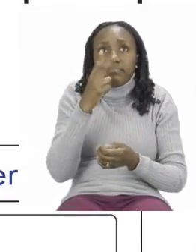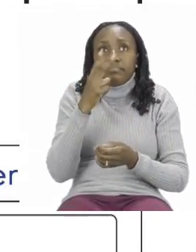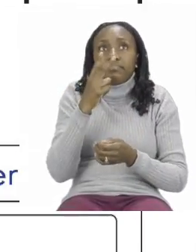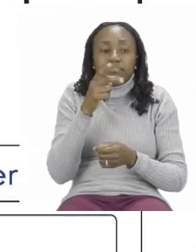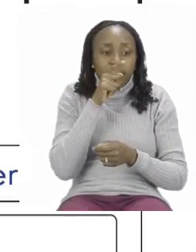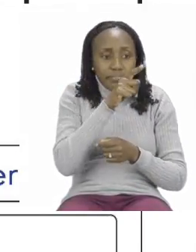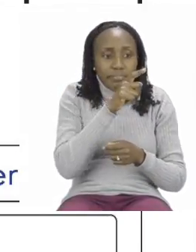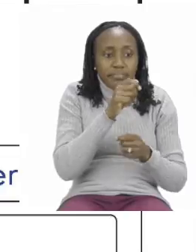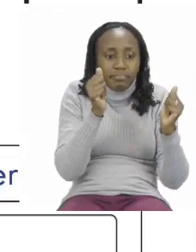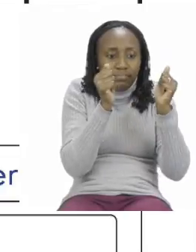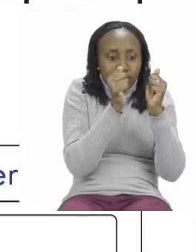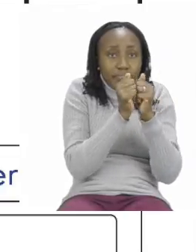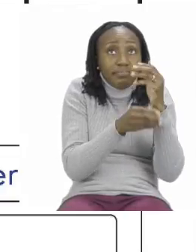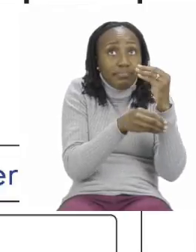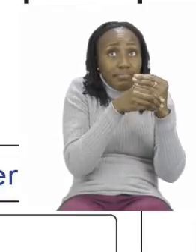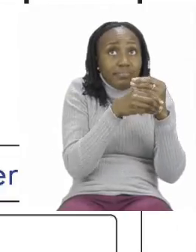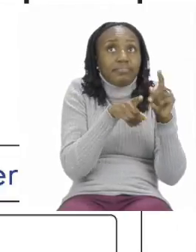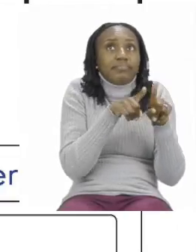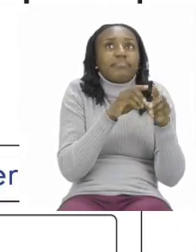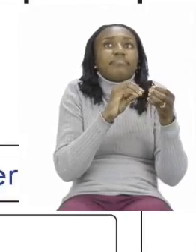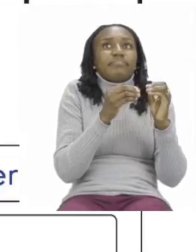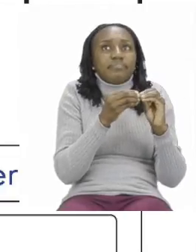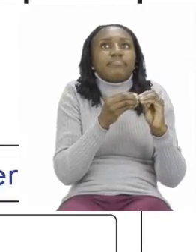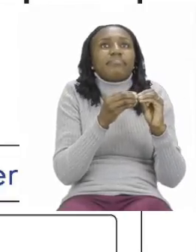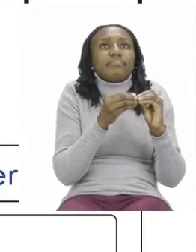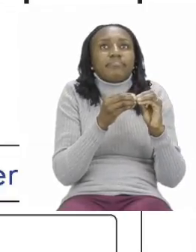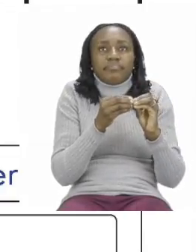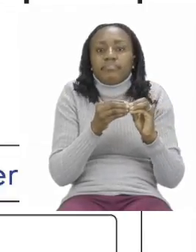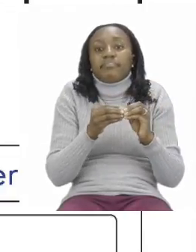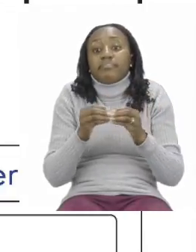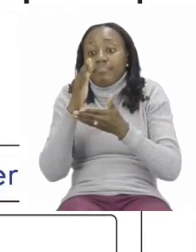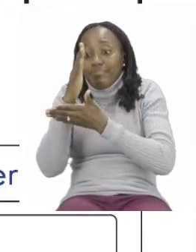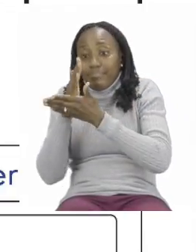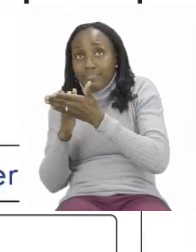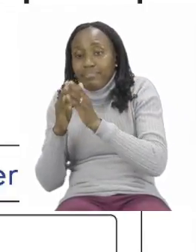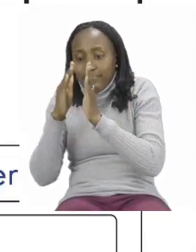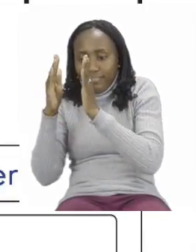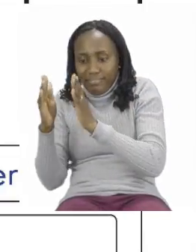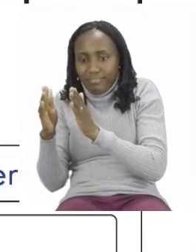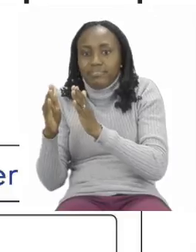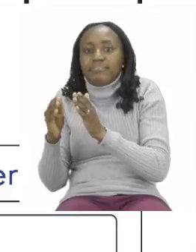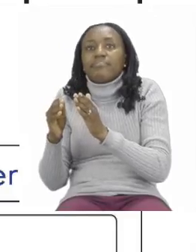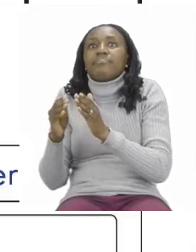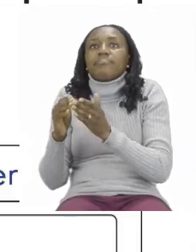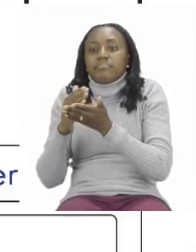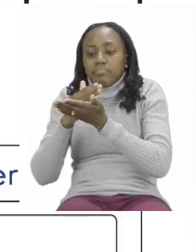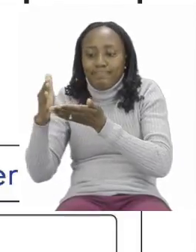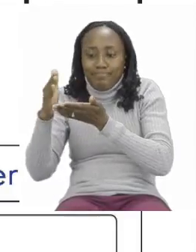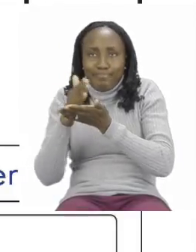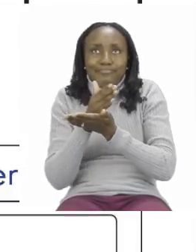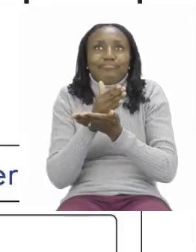double. Remember doubling is when we make it more. And then on the other side we have to